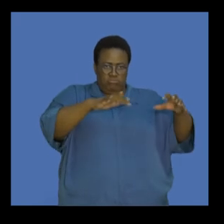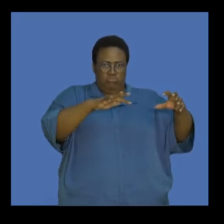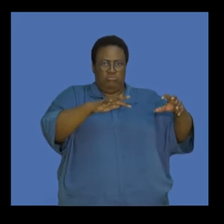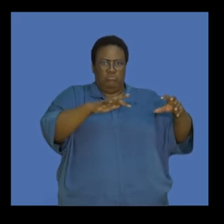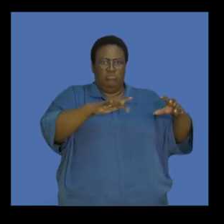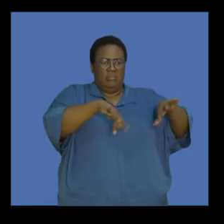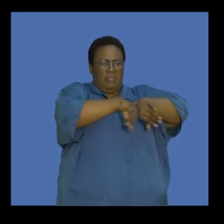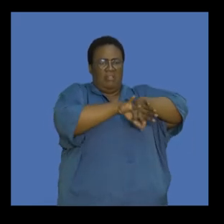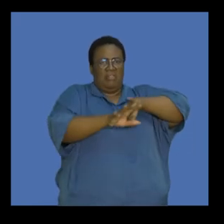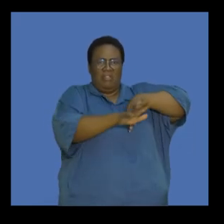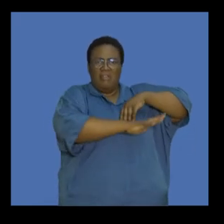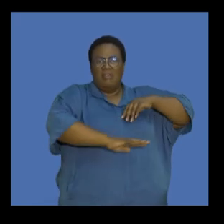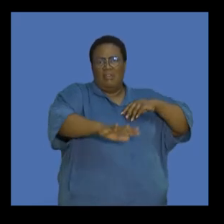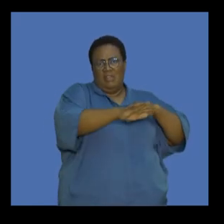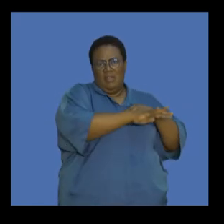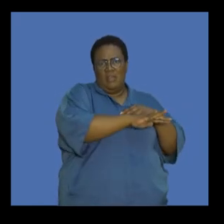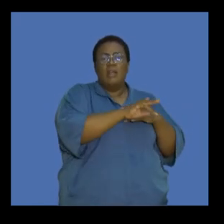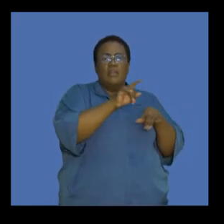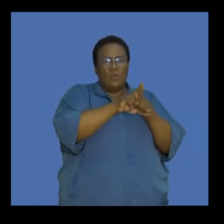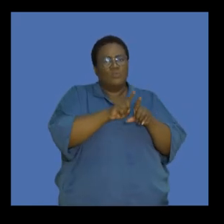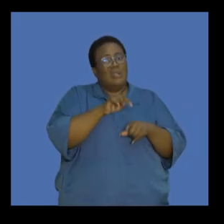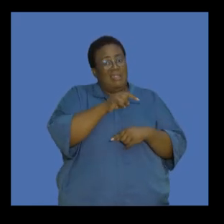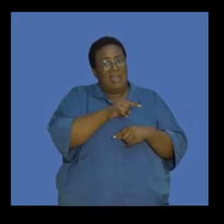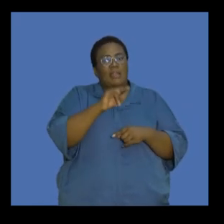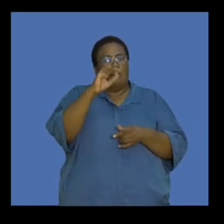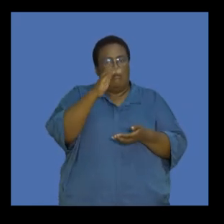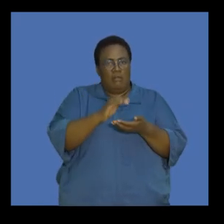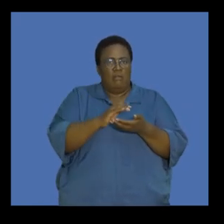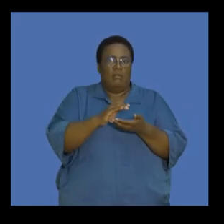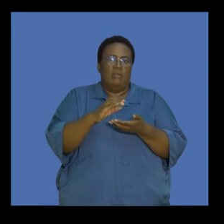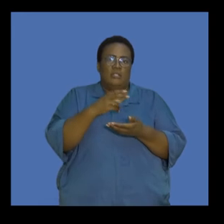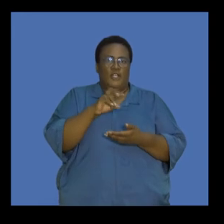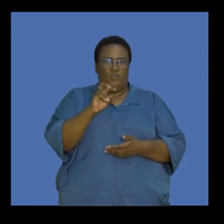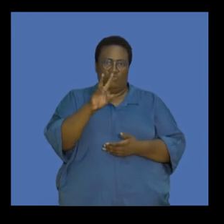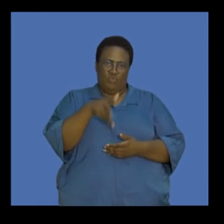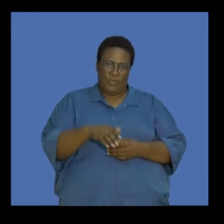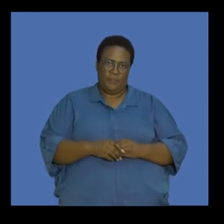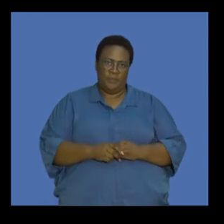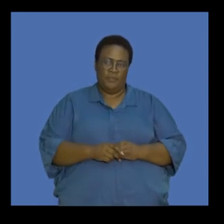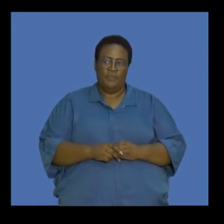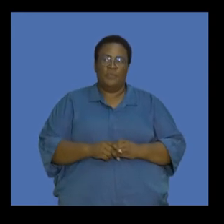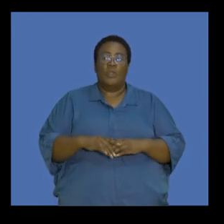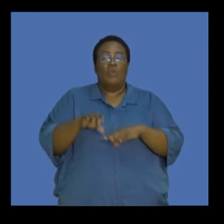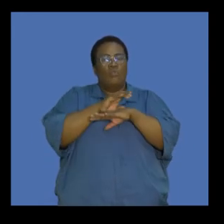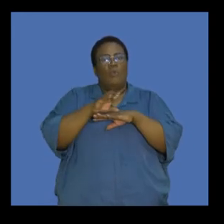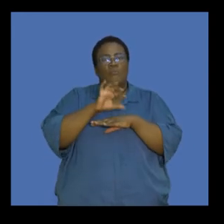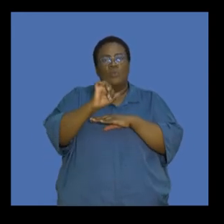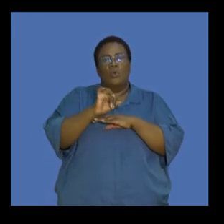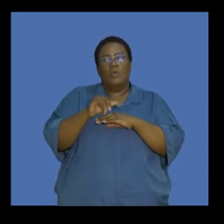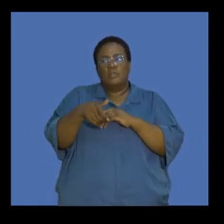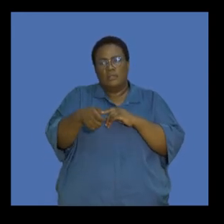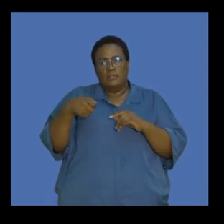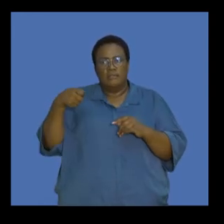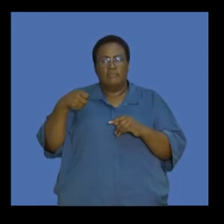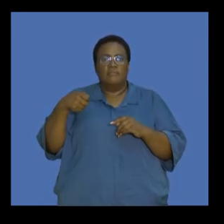in terms of the carbon footprint that we have. Unplugging your computer every night for at least a couple